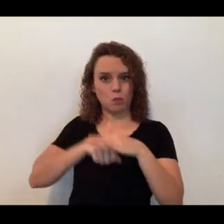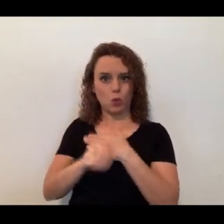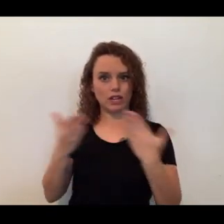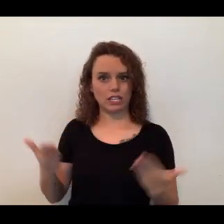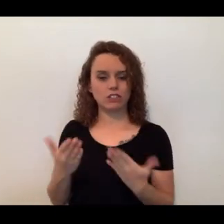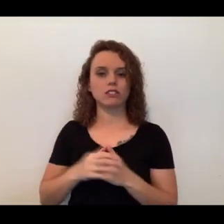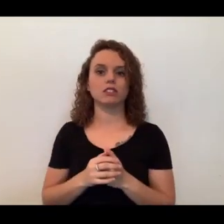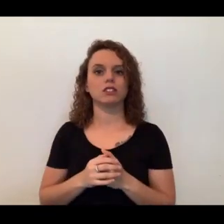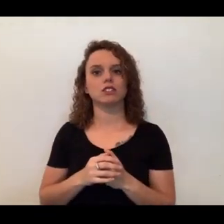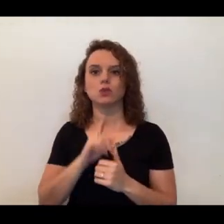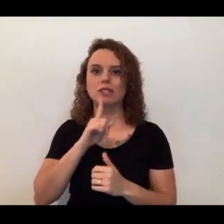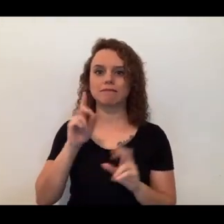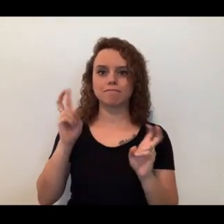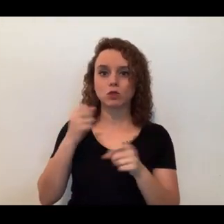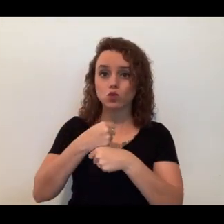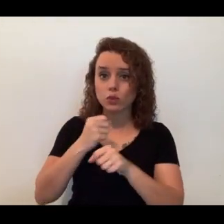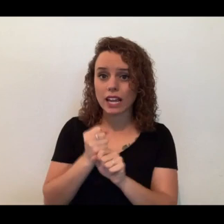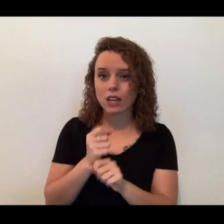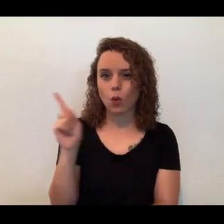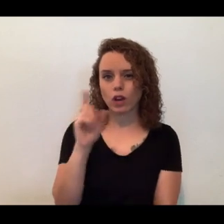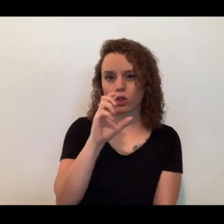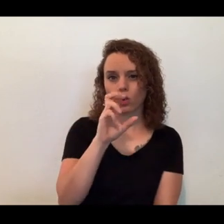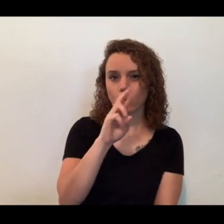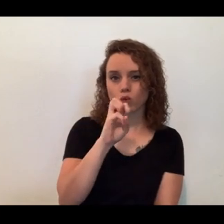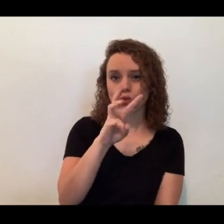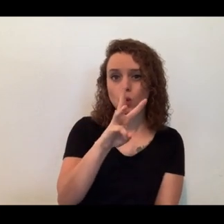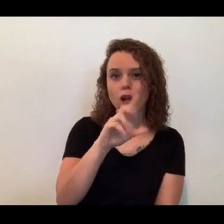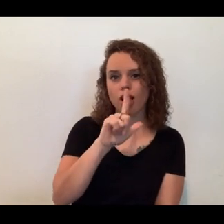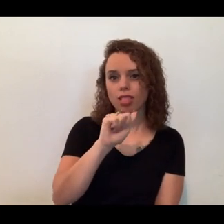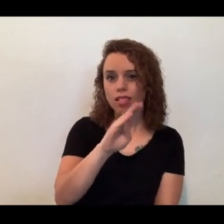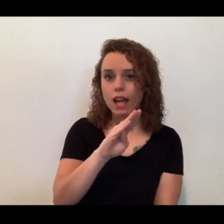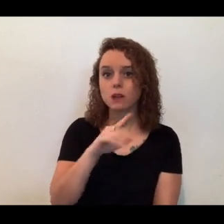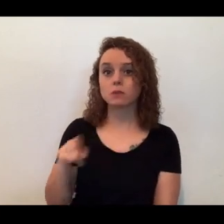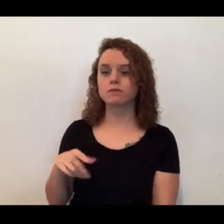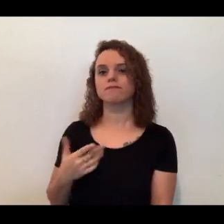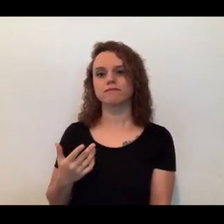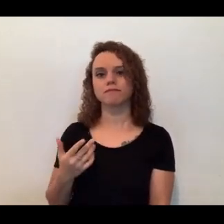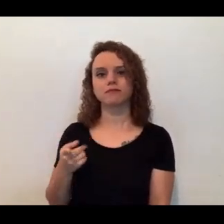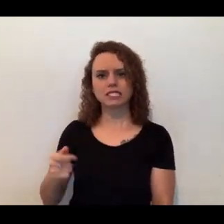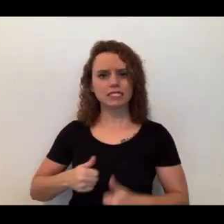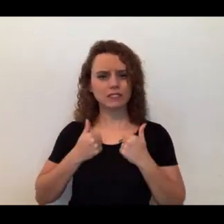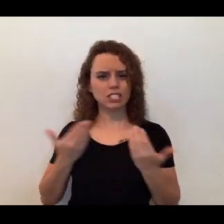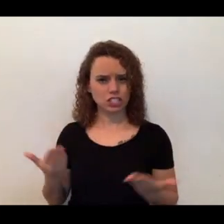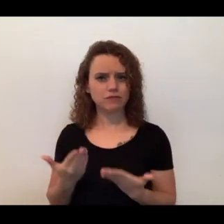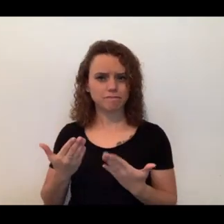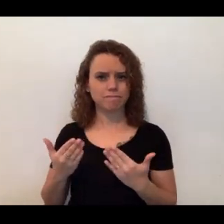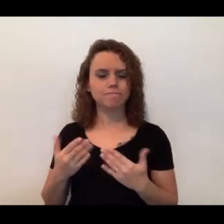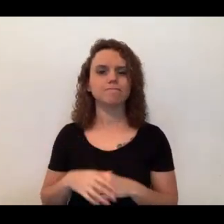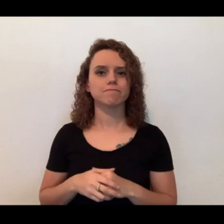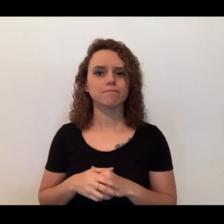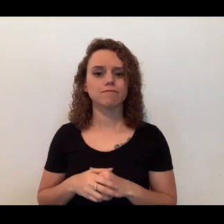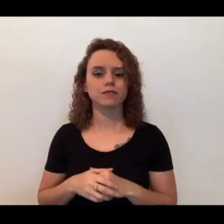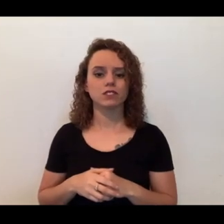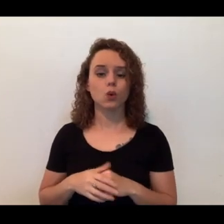lab. So that was one question. How long has she lived at the zoo? She's lived at the zoo in her entire life. In fact, all of our ambassadors were either born at our